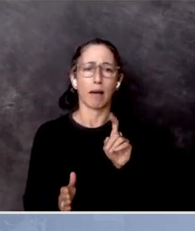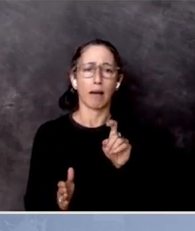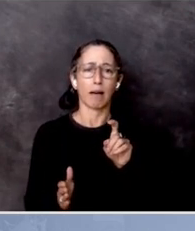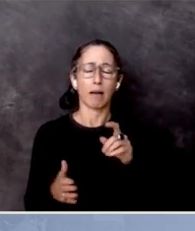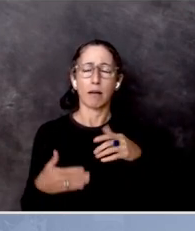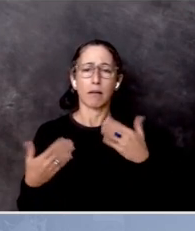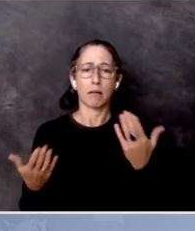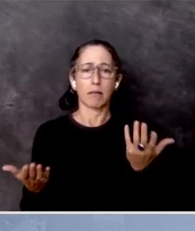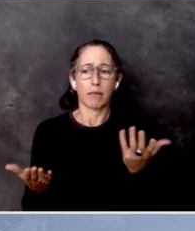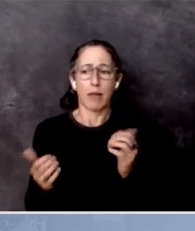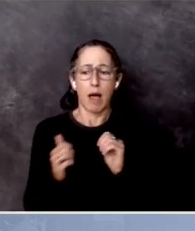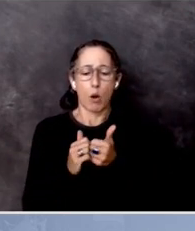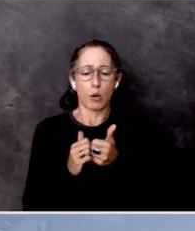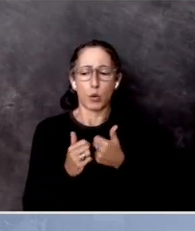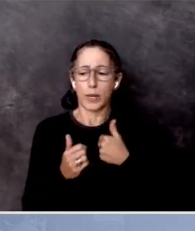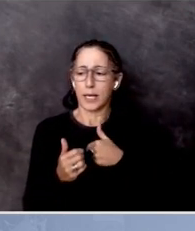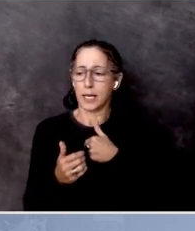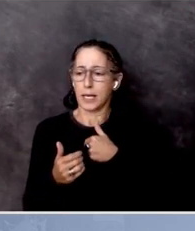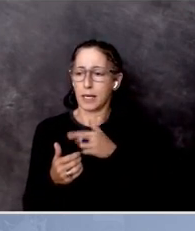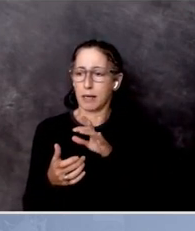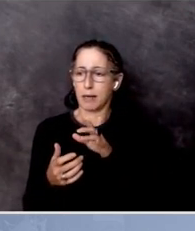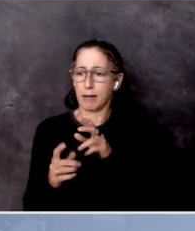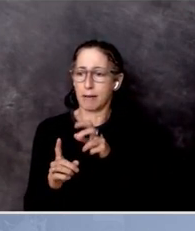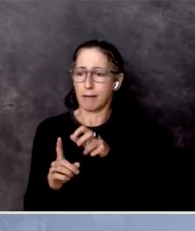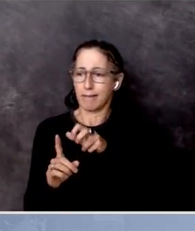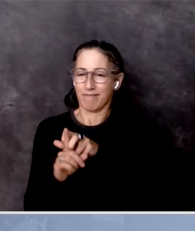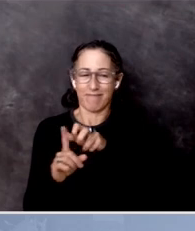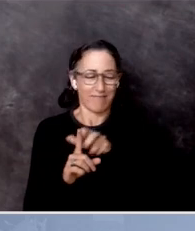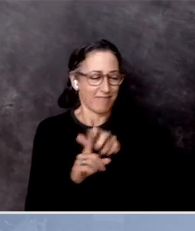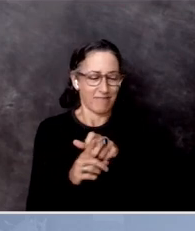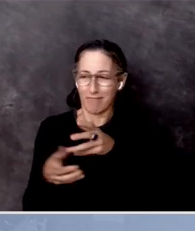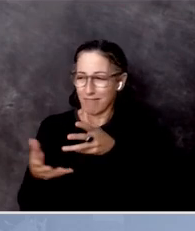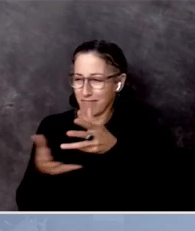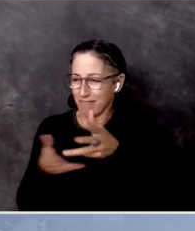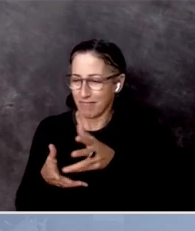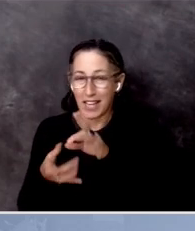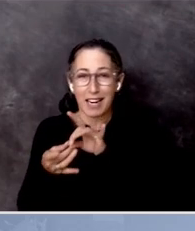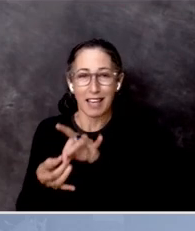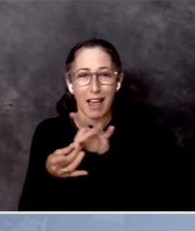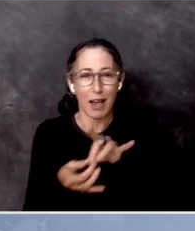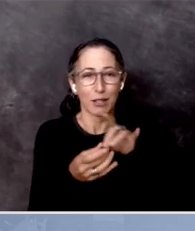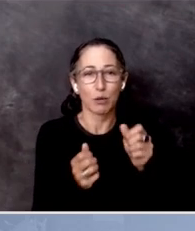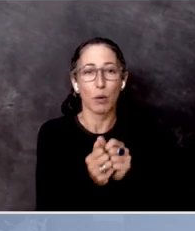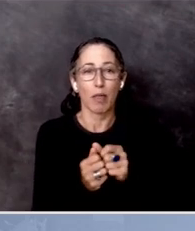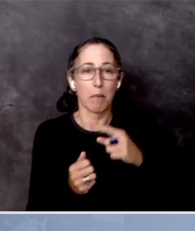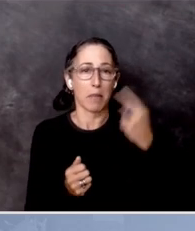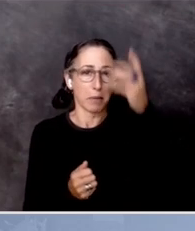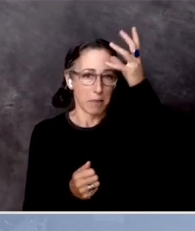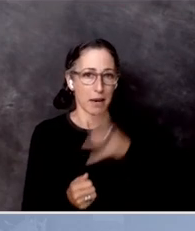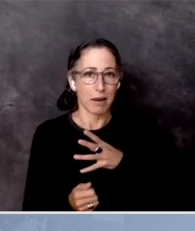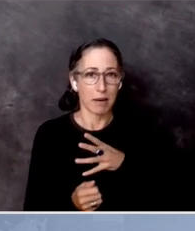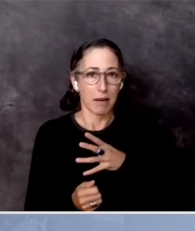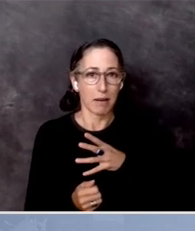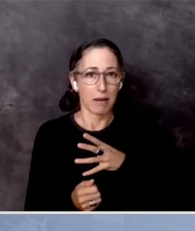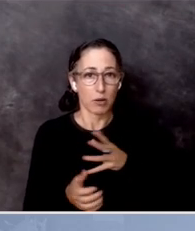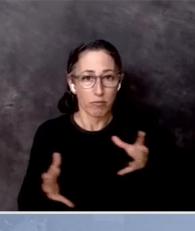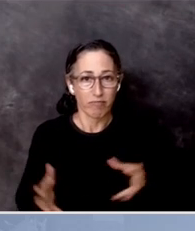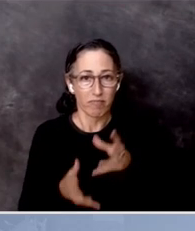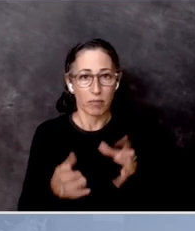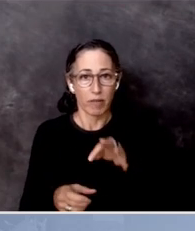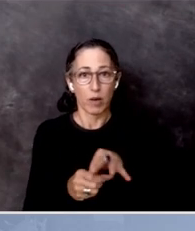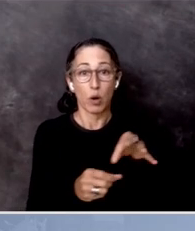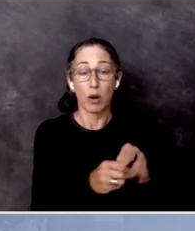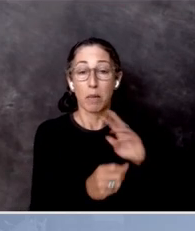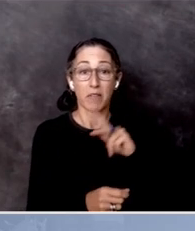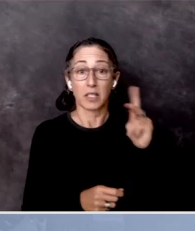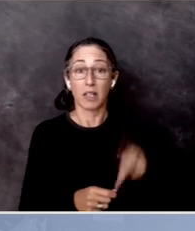engage, you know, the black male vote, specifically in a city like Philadelphia, which has one of the largest, one of